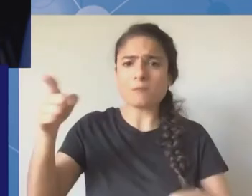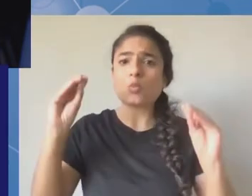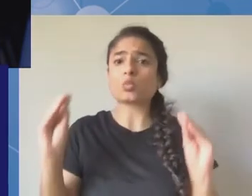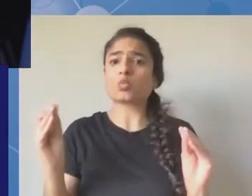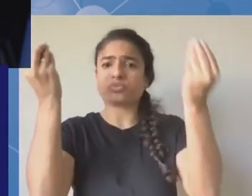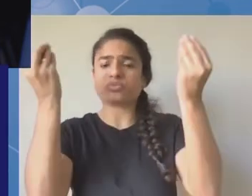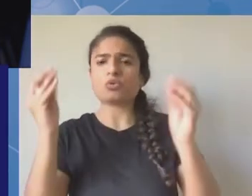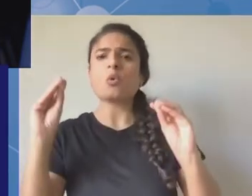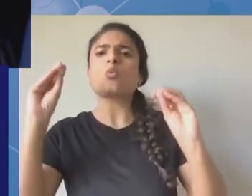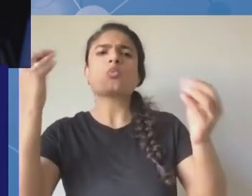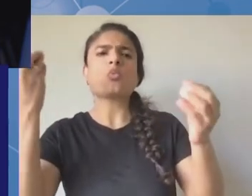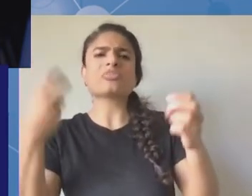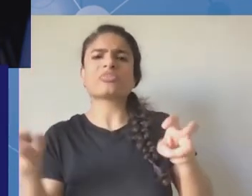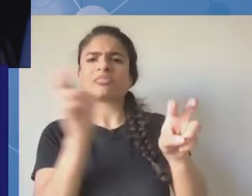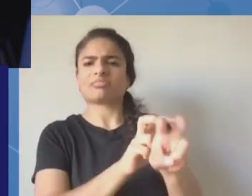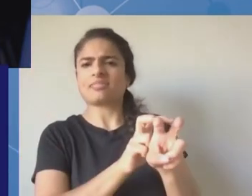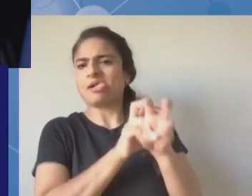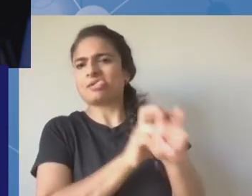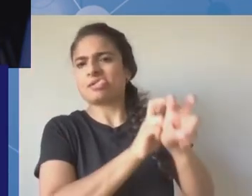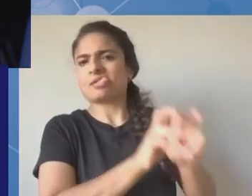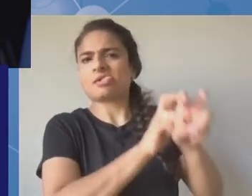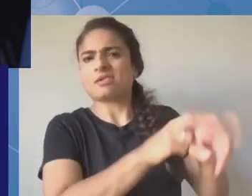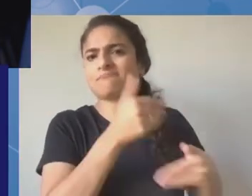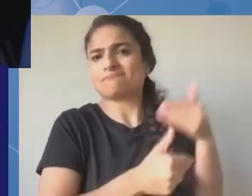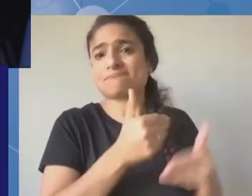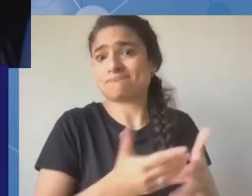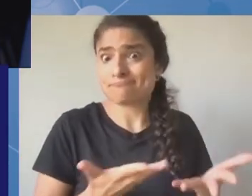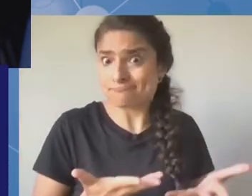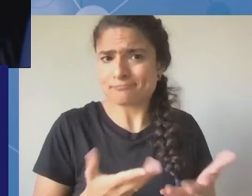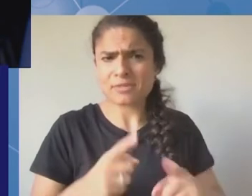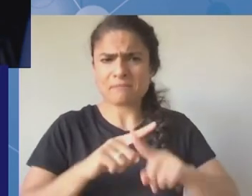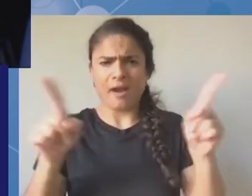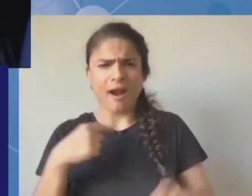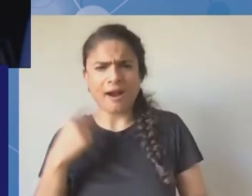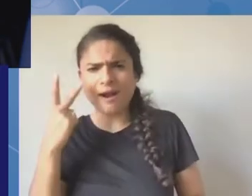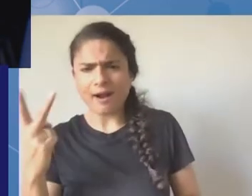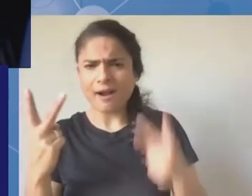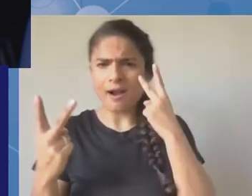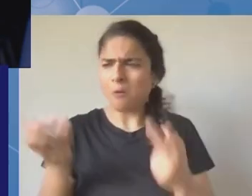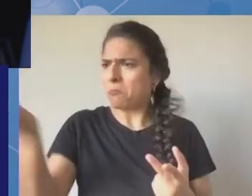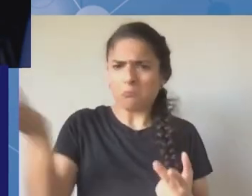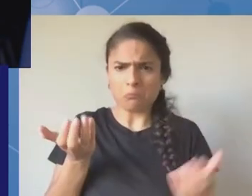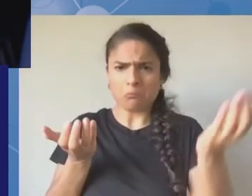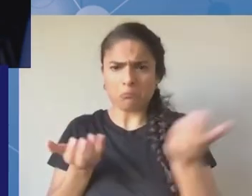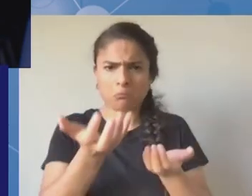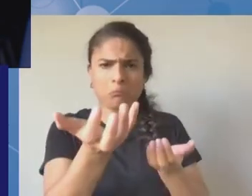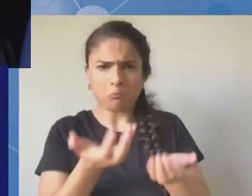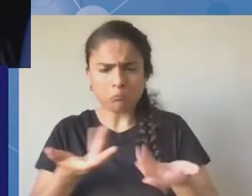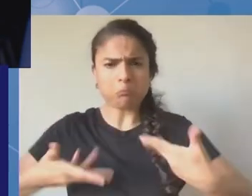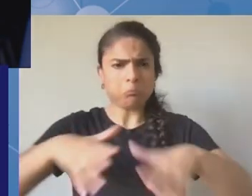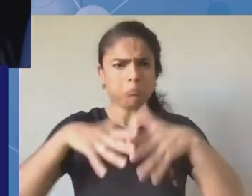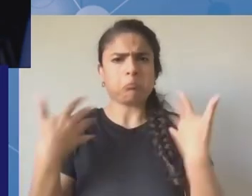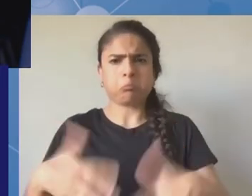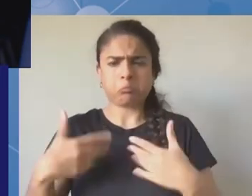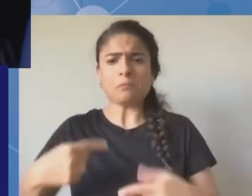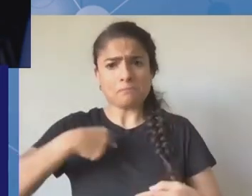igf and over the years we've seen the increased participation of youth and it's awesome so the recommendation going forward from a